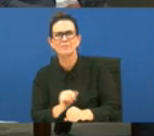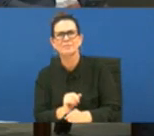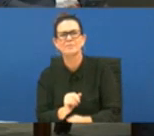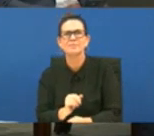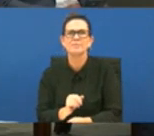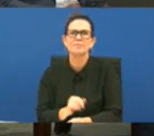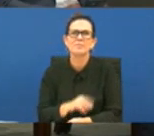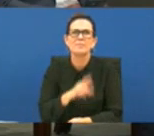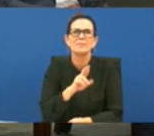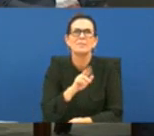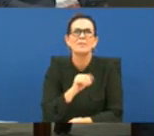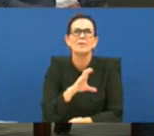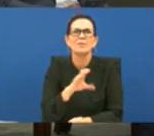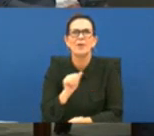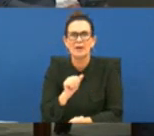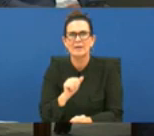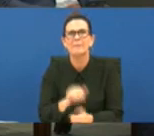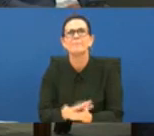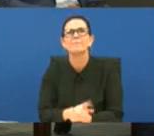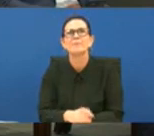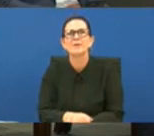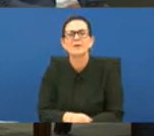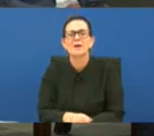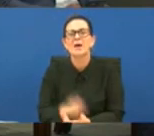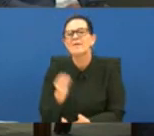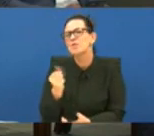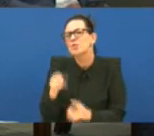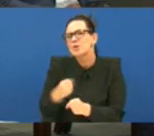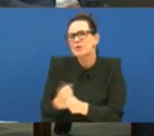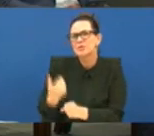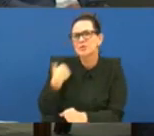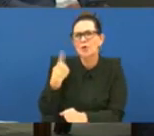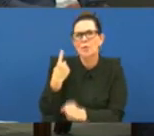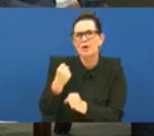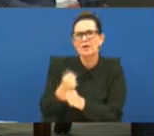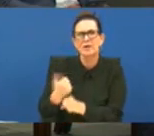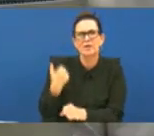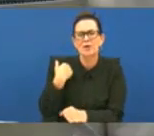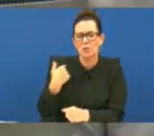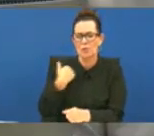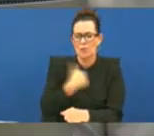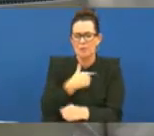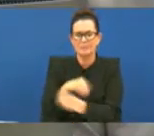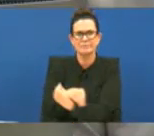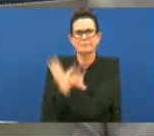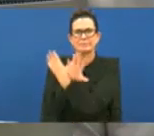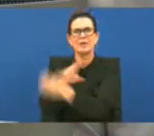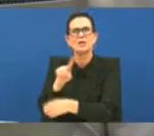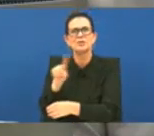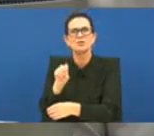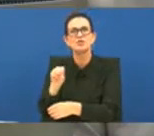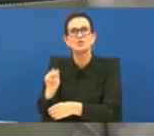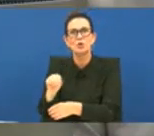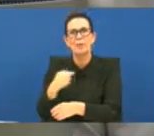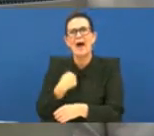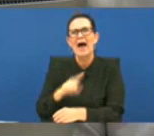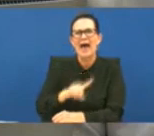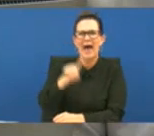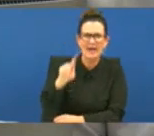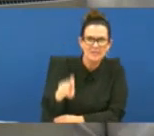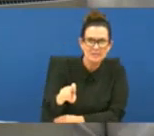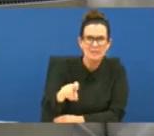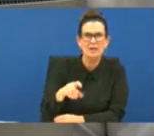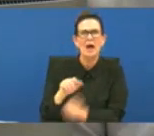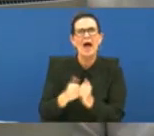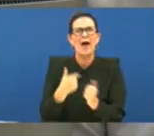okay so a couple of years ago or a year ago we were on a zoom call and i asked the question have we